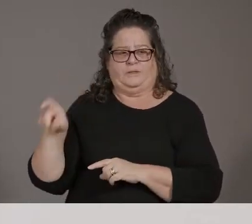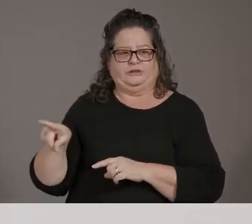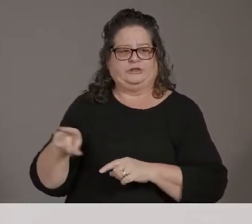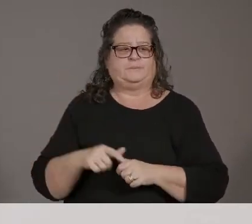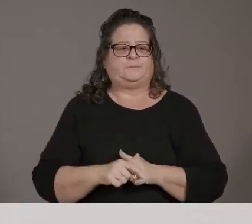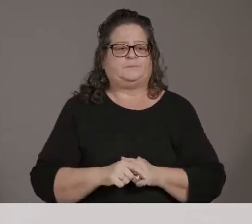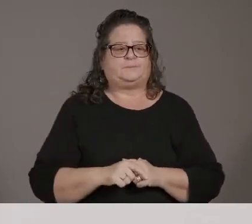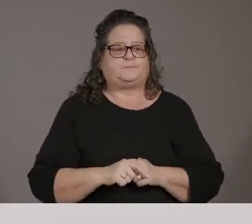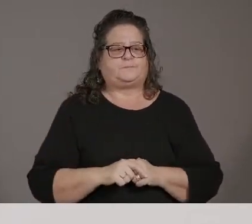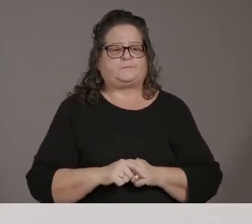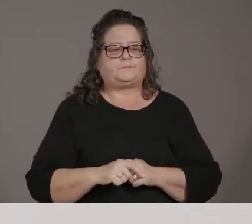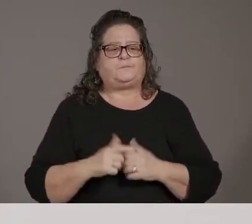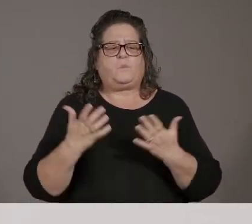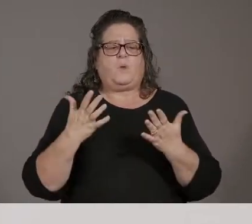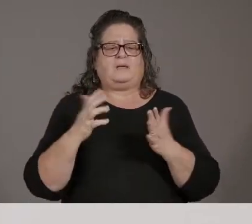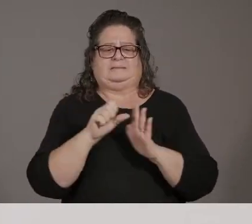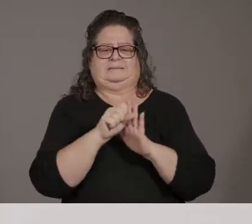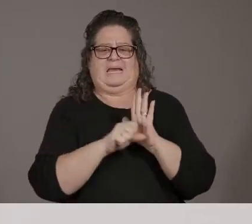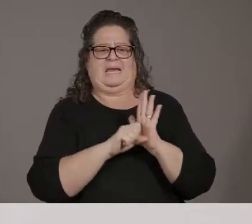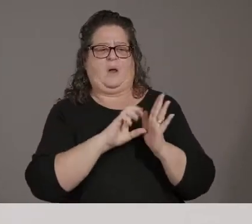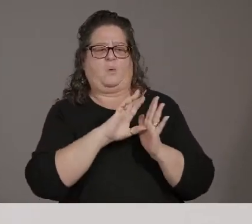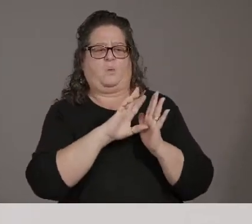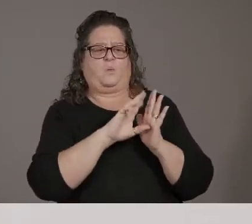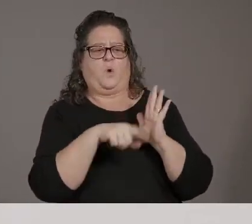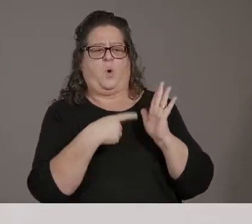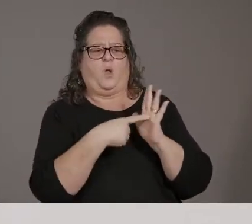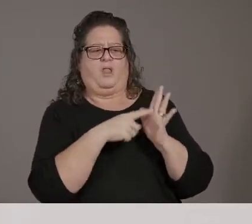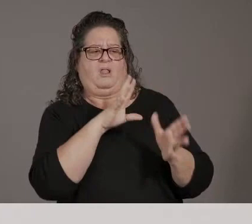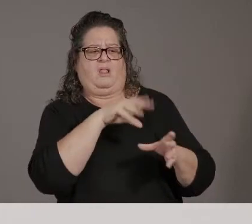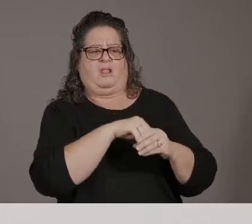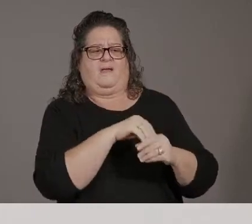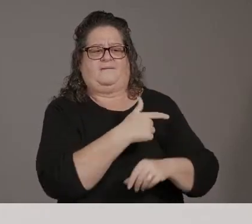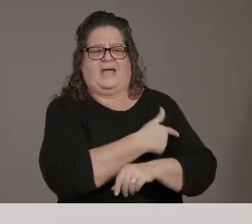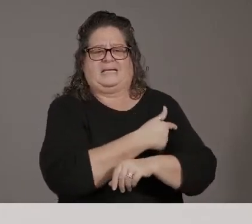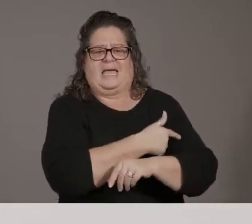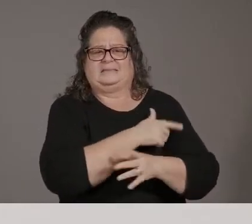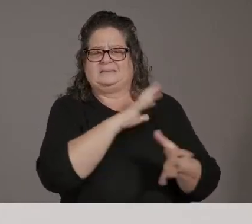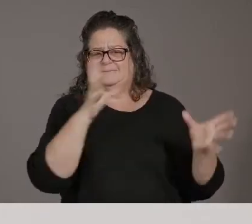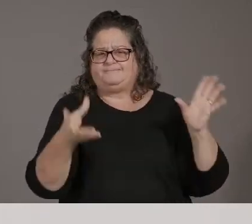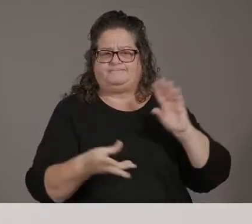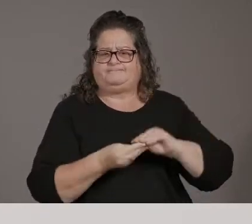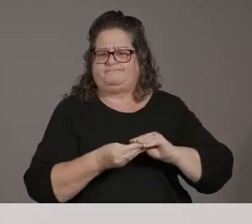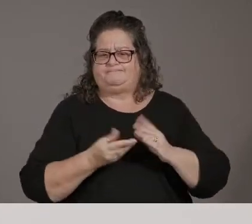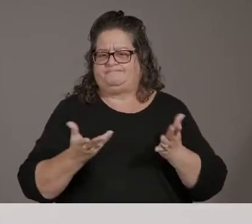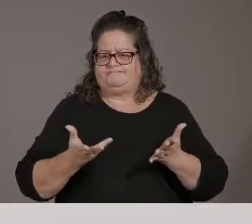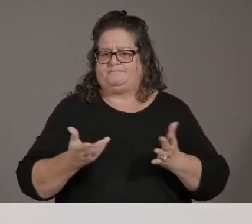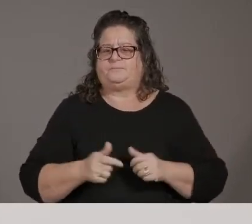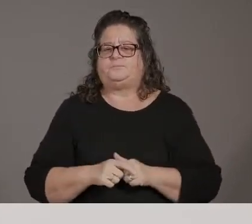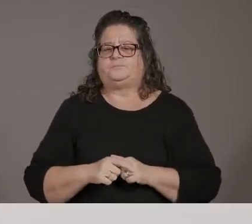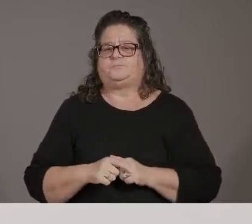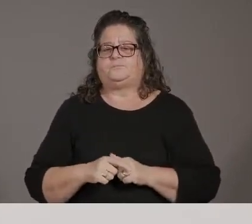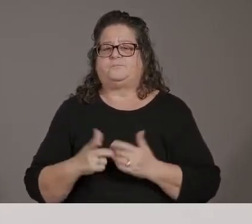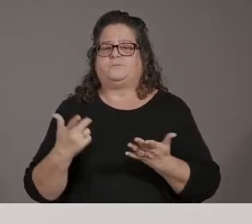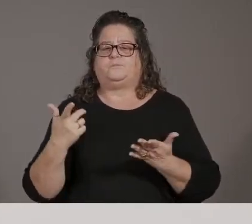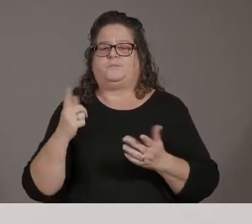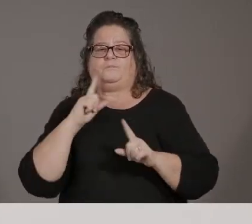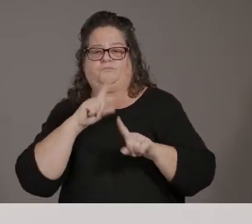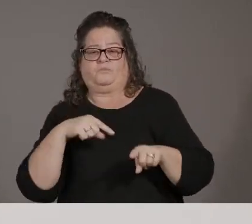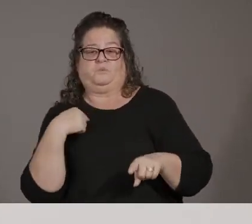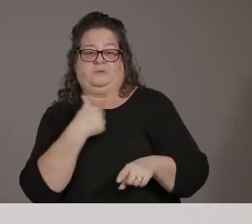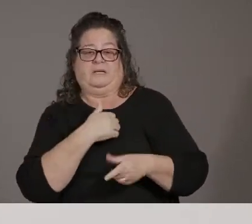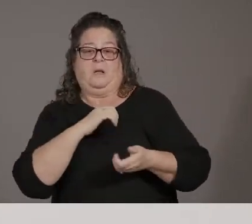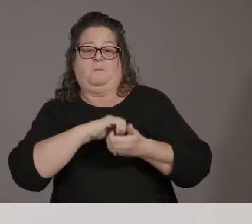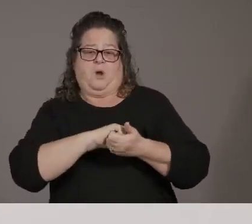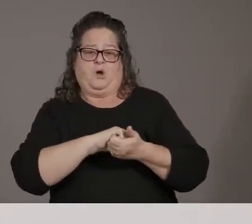East Valley? Yeah, um, so we partner very closely with Maricopa County and, and all of our counties actually. Um,